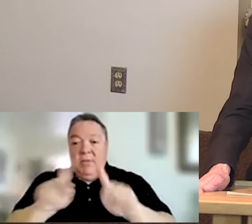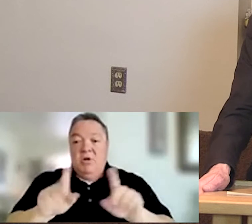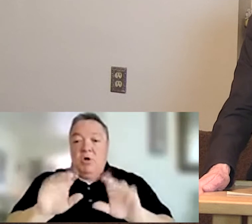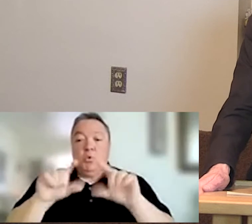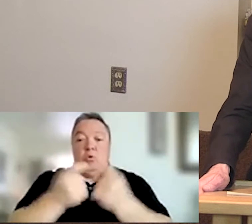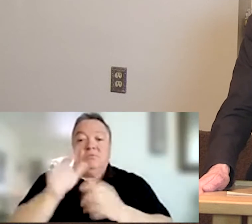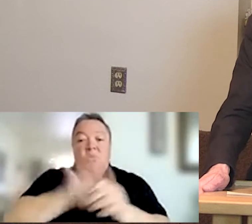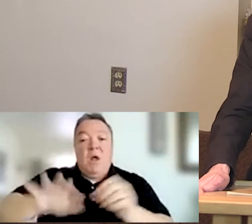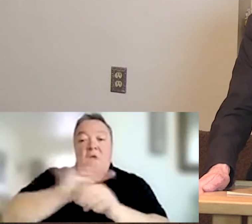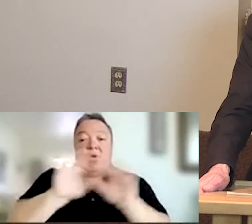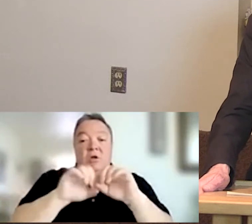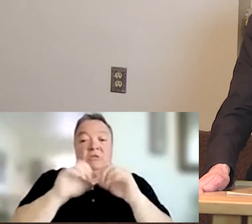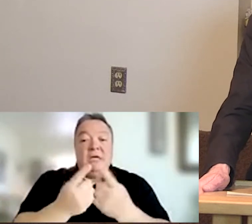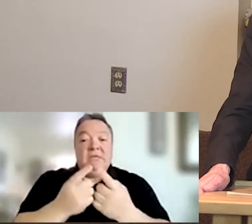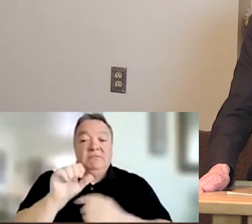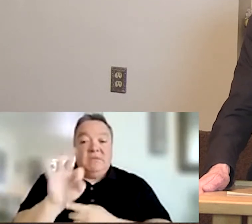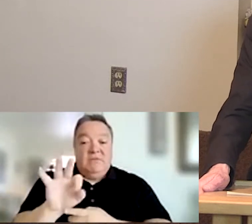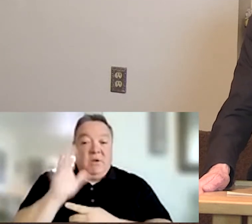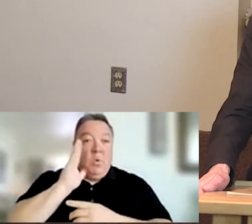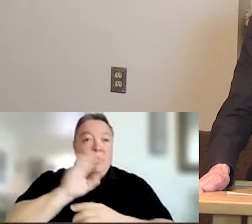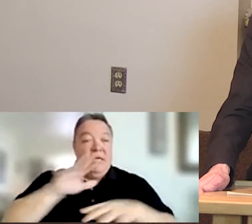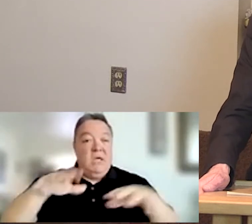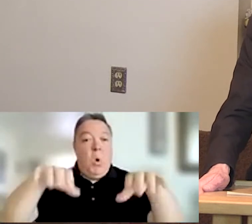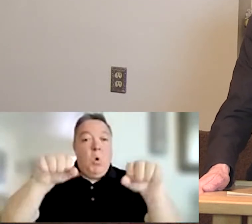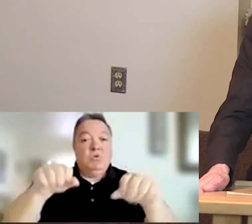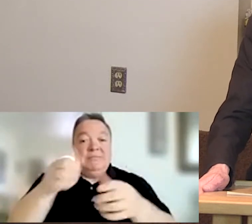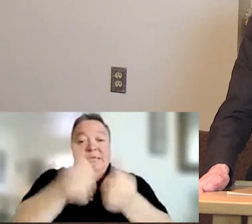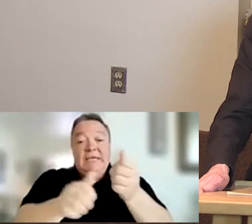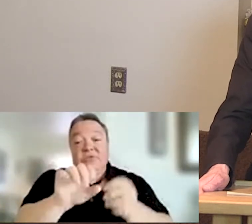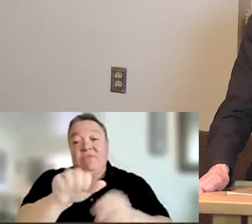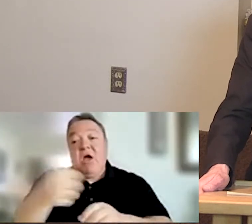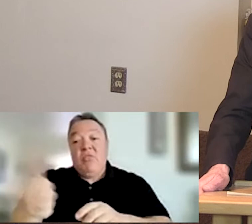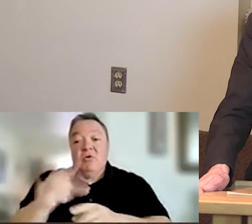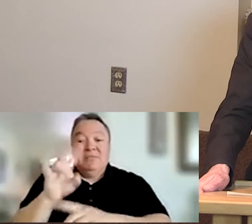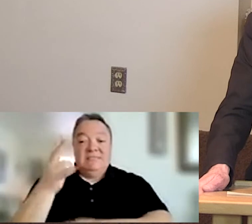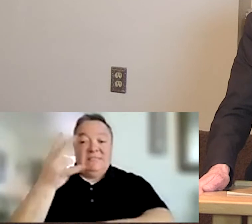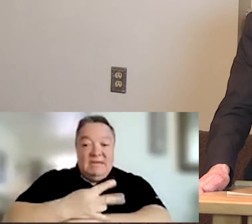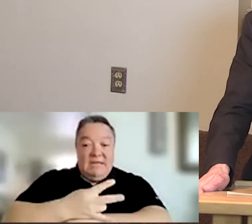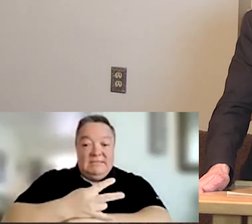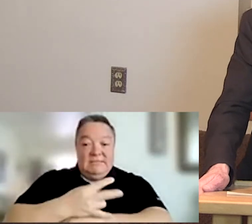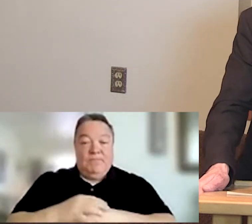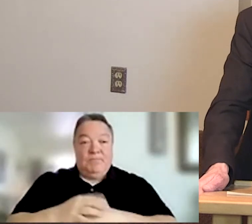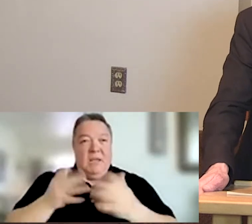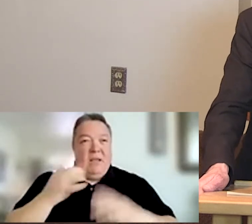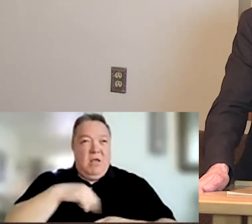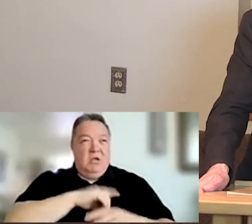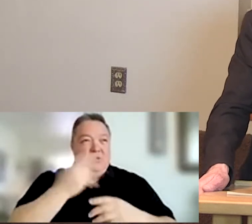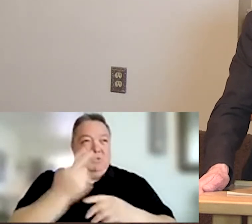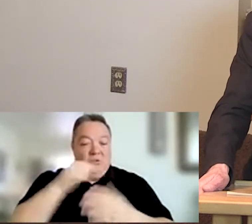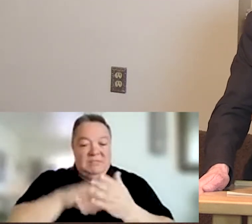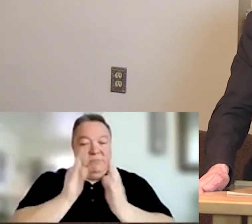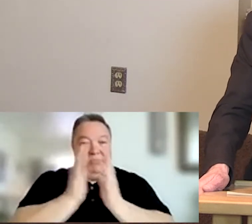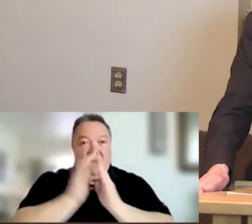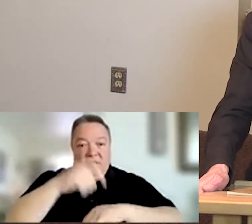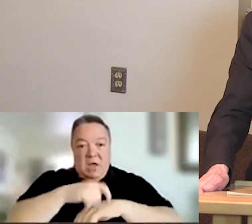Archdiocese of Santa Fe will be hosting each of the other seven days. Let us use this prayer time to unite